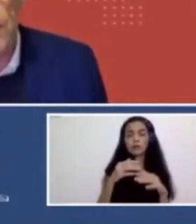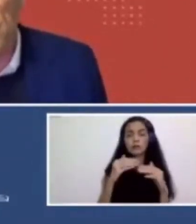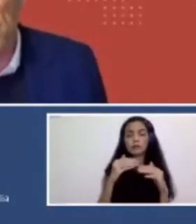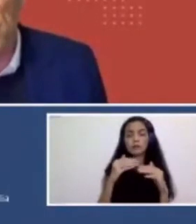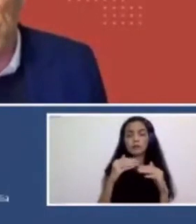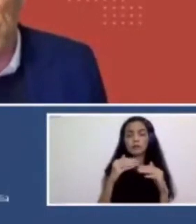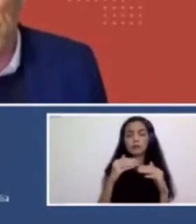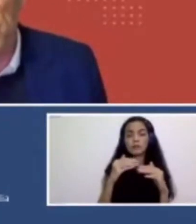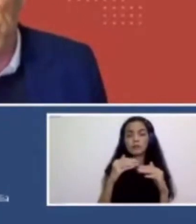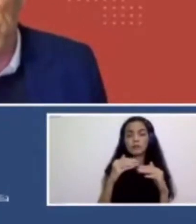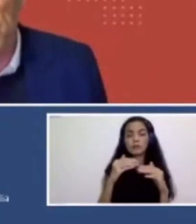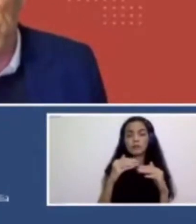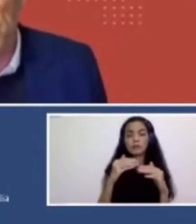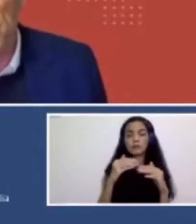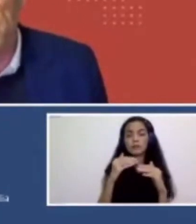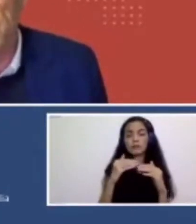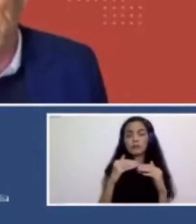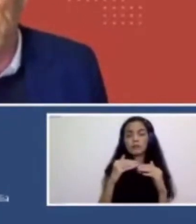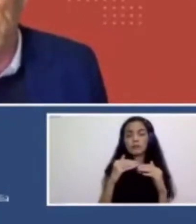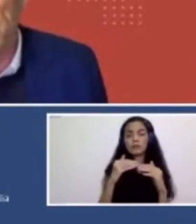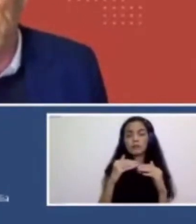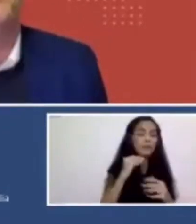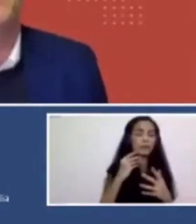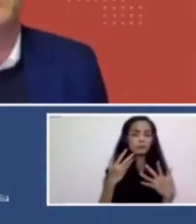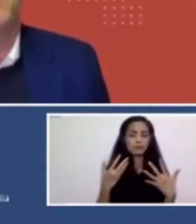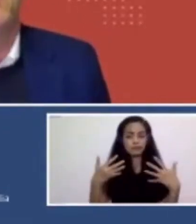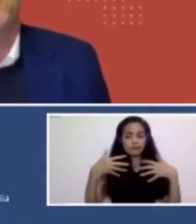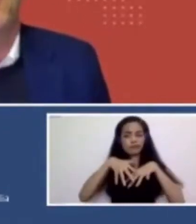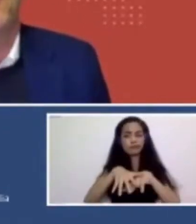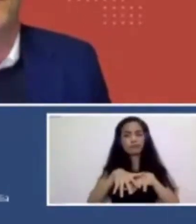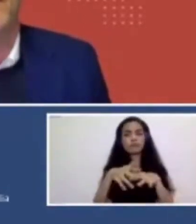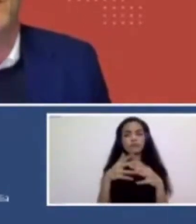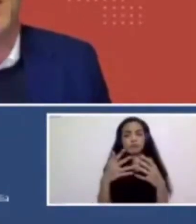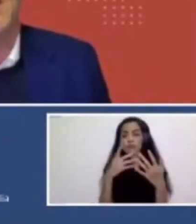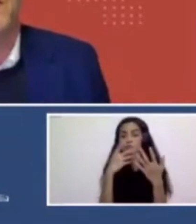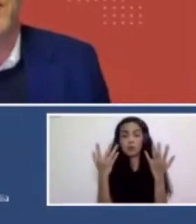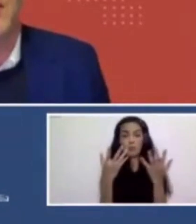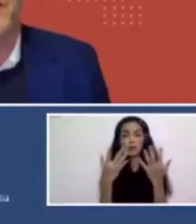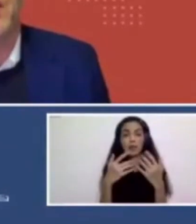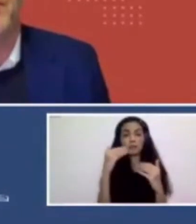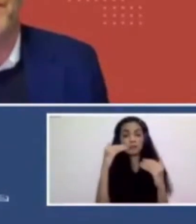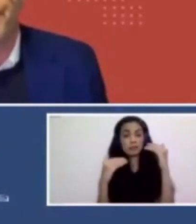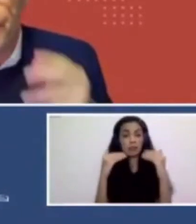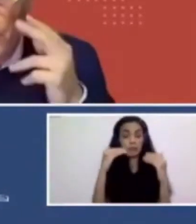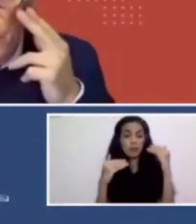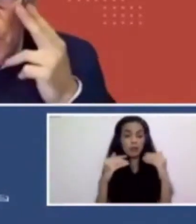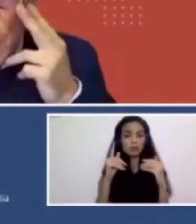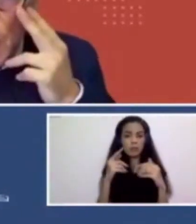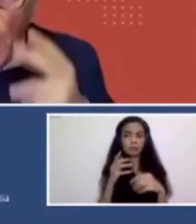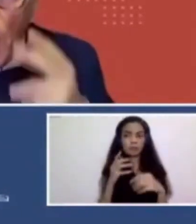theoretical and empirical of, um, of, uh, academia. Um,